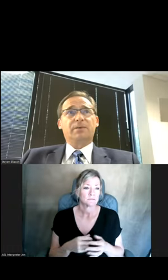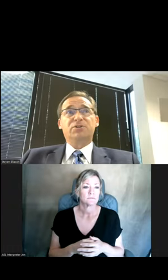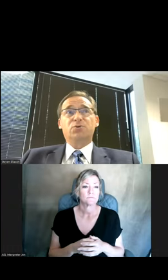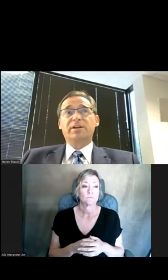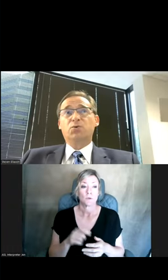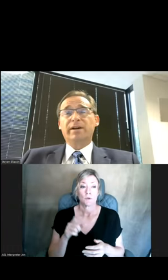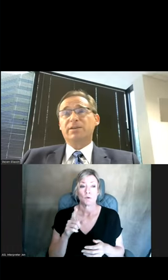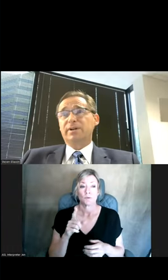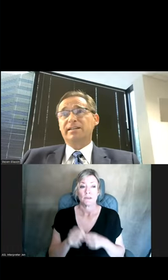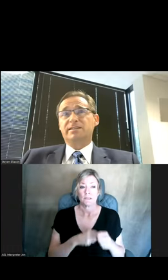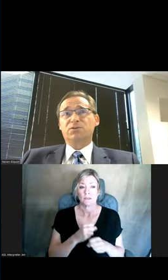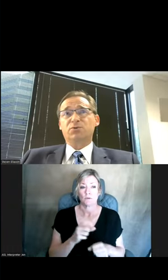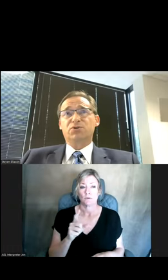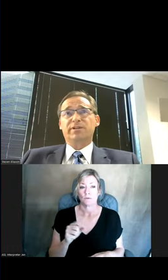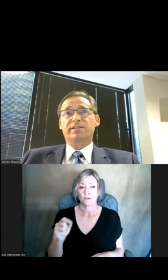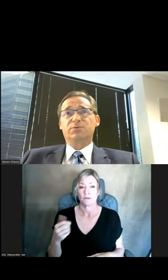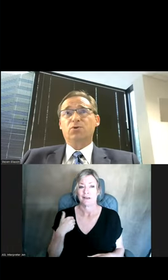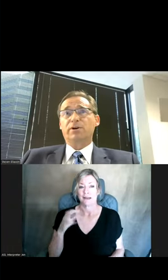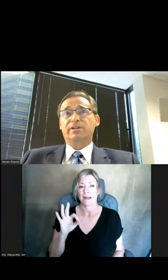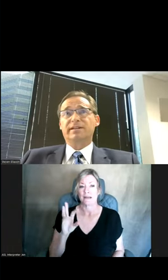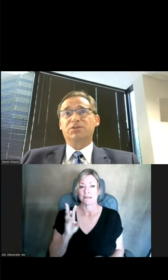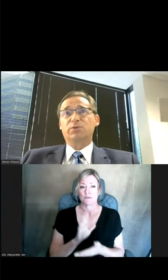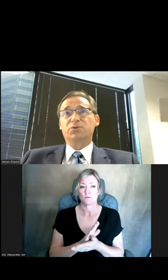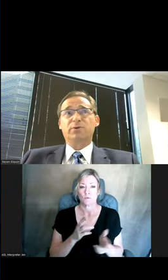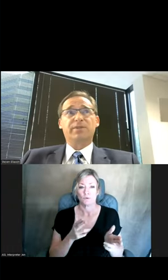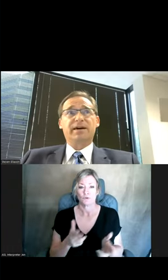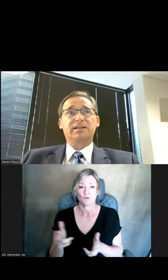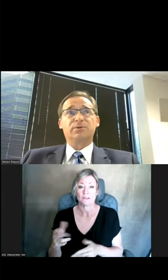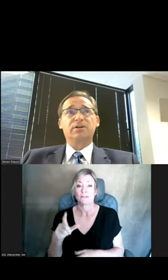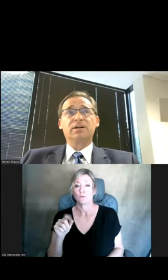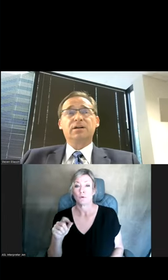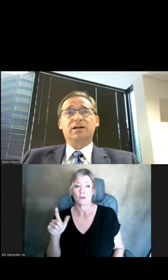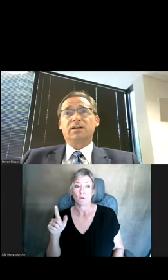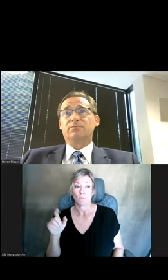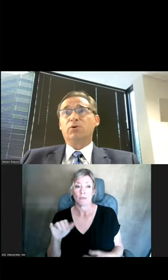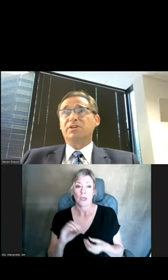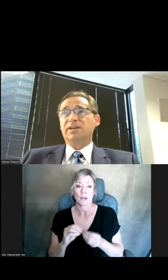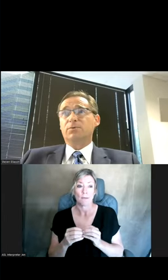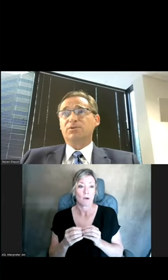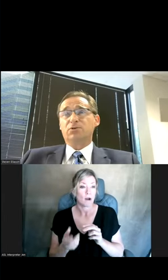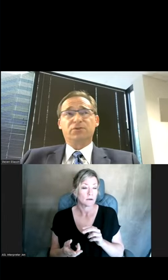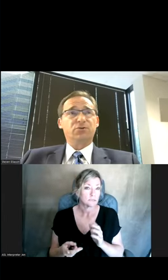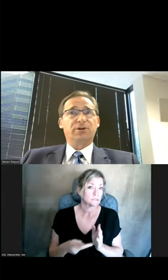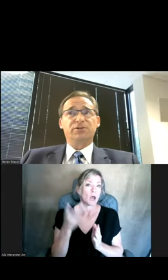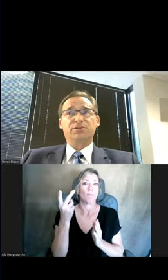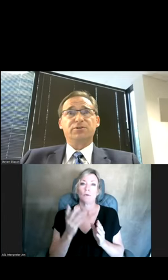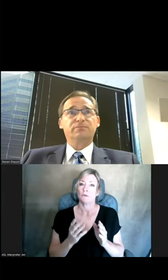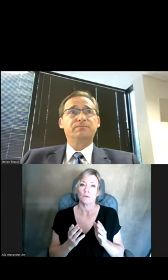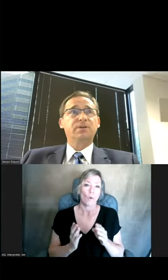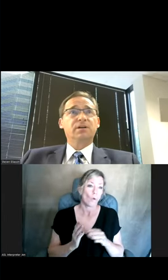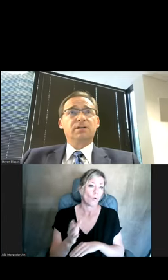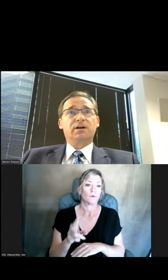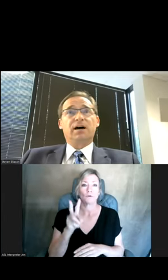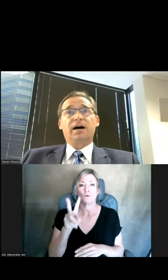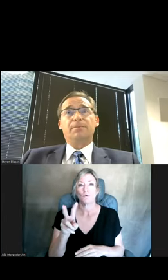In 2020, there were 96 school shootings recorded. And in 2021, that number more than doubled to over 202.